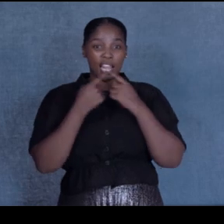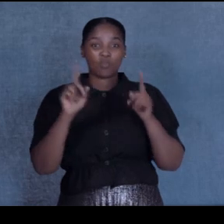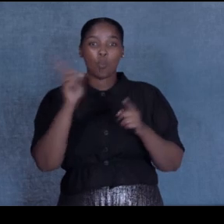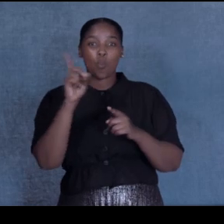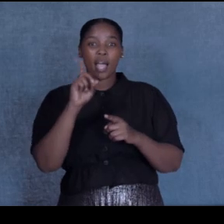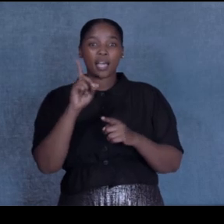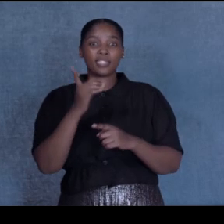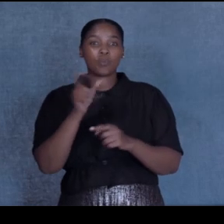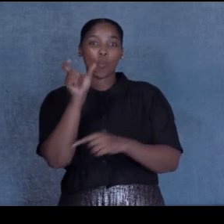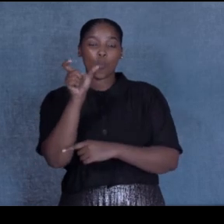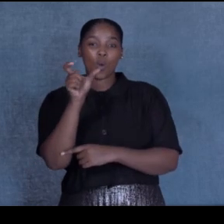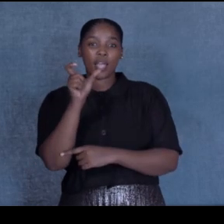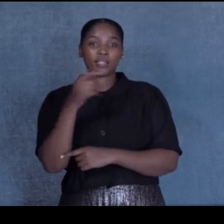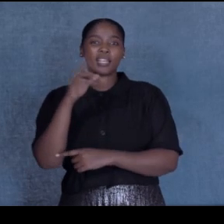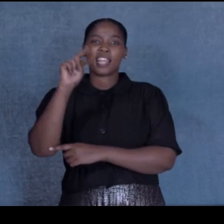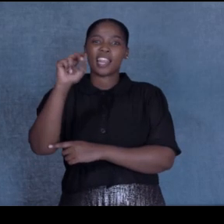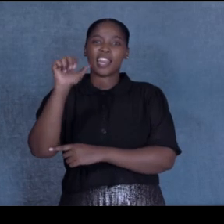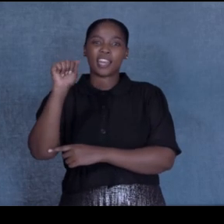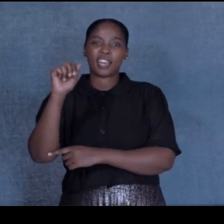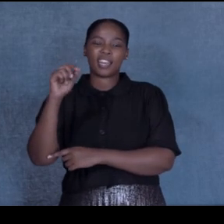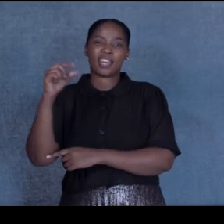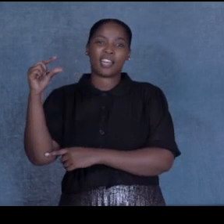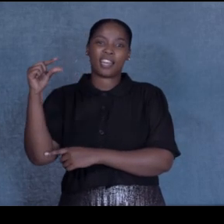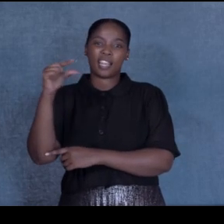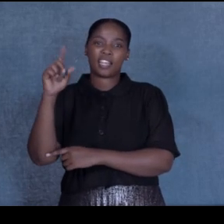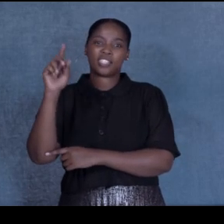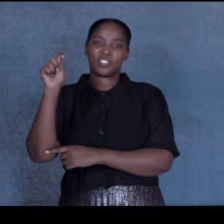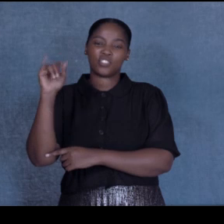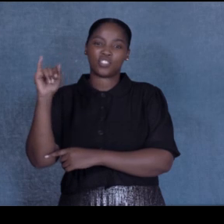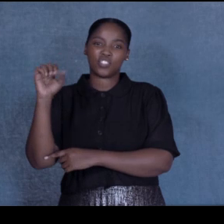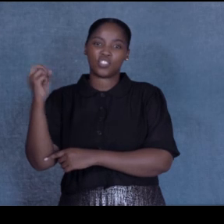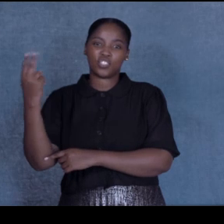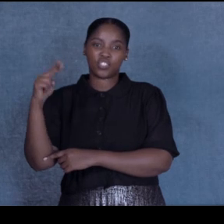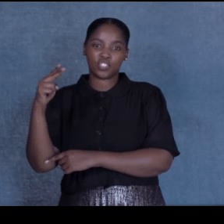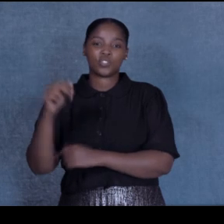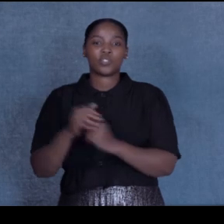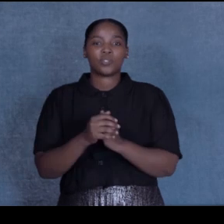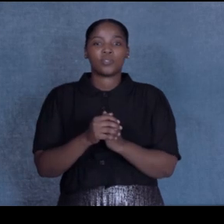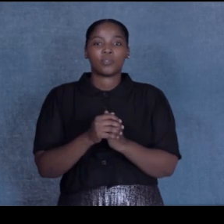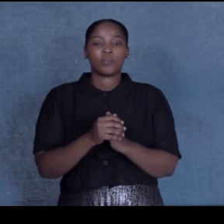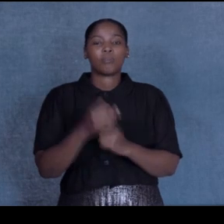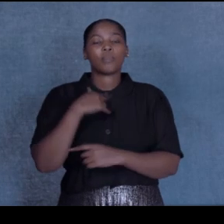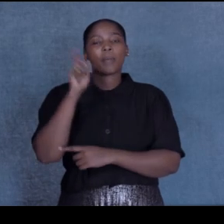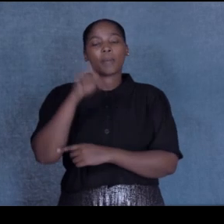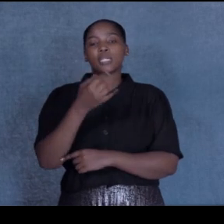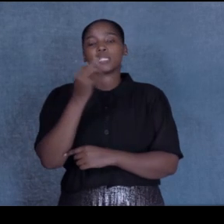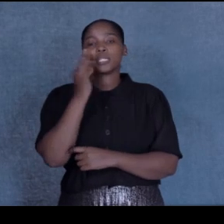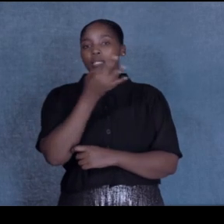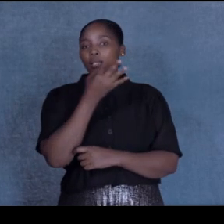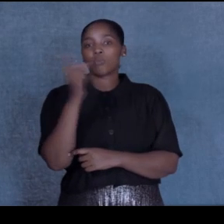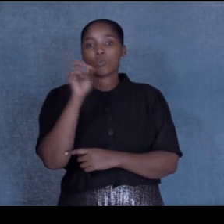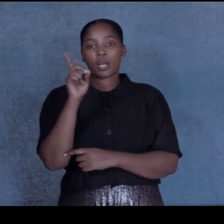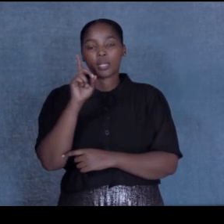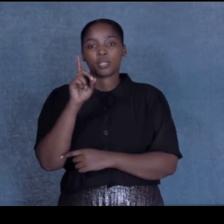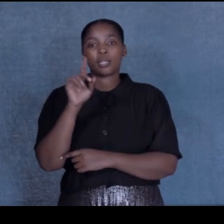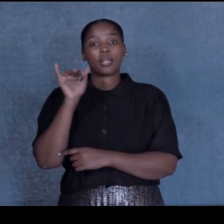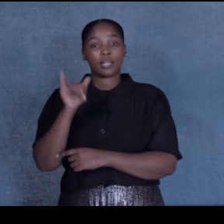Grandma asks me I want Nachtisch, jawohl. I must say that that's me